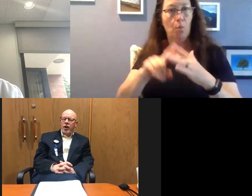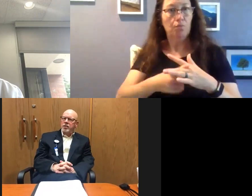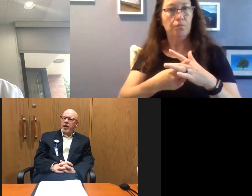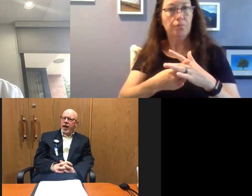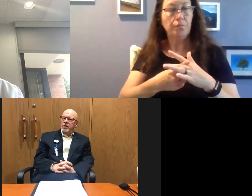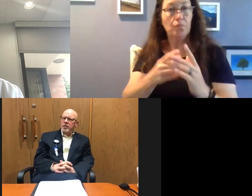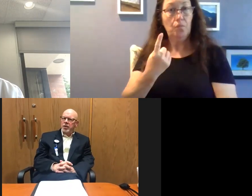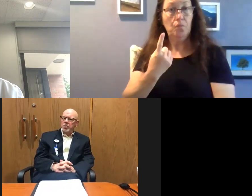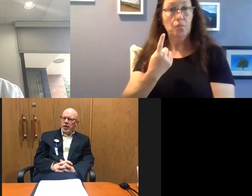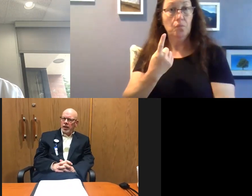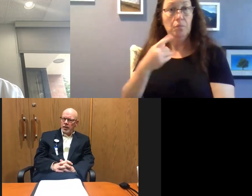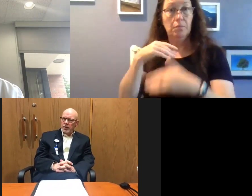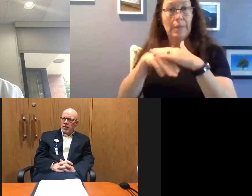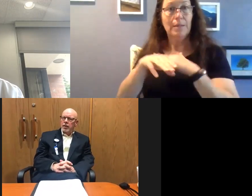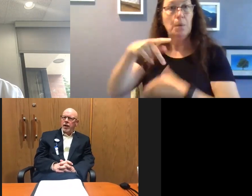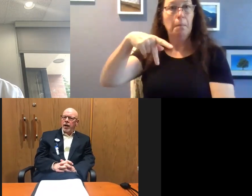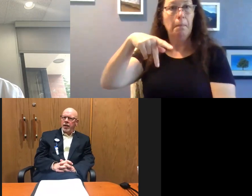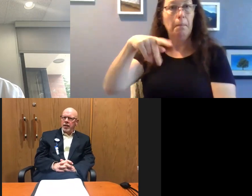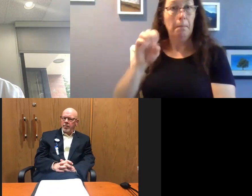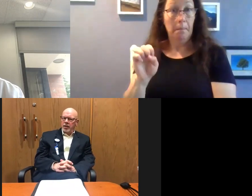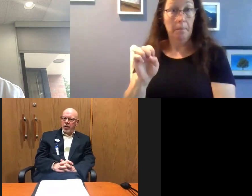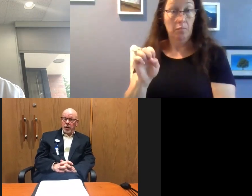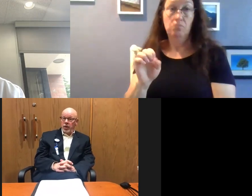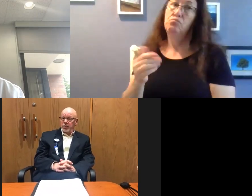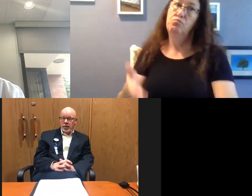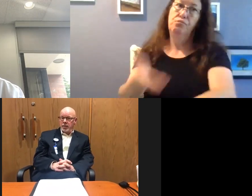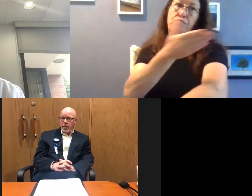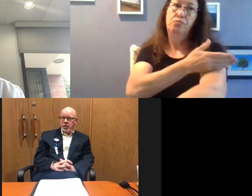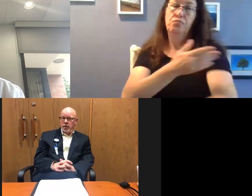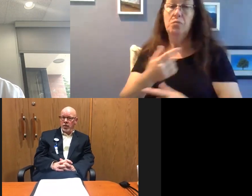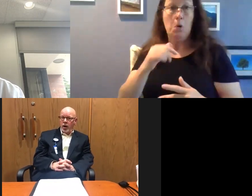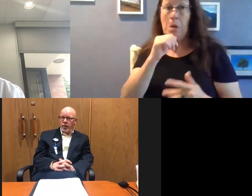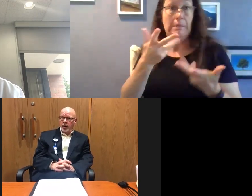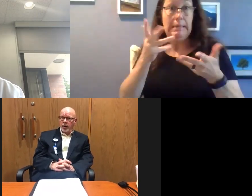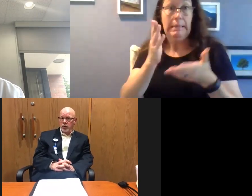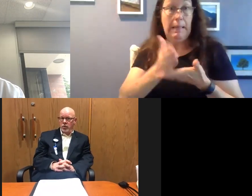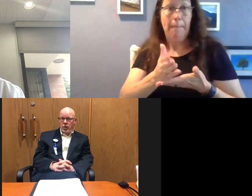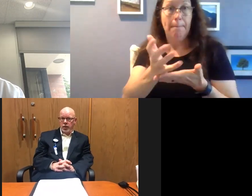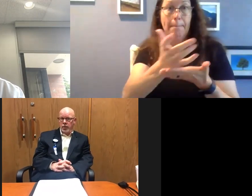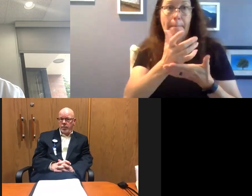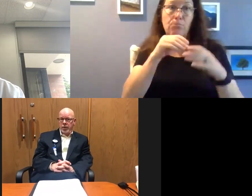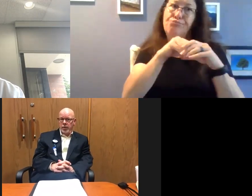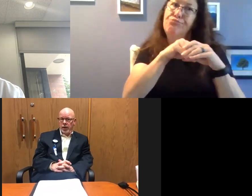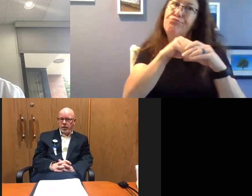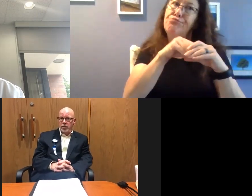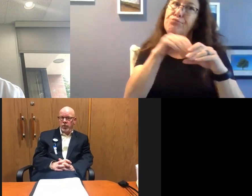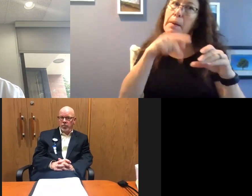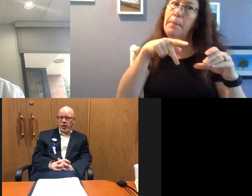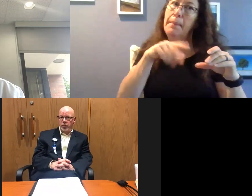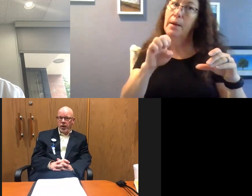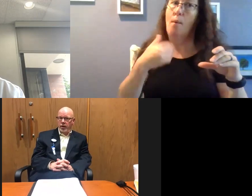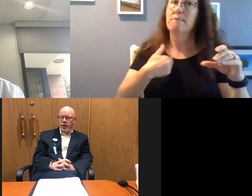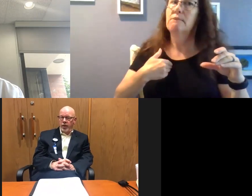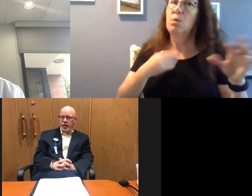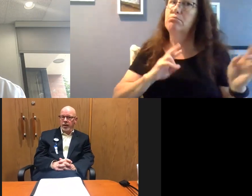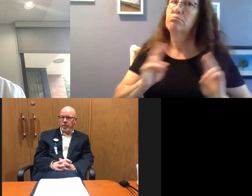One is access to PPE has gotten much better. We have not stopped acquiring or storing PPE, so we can be